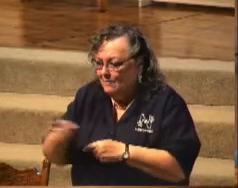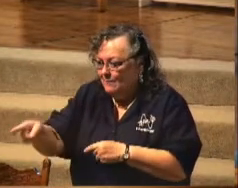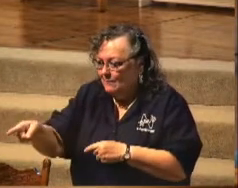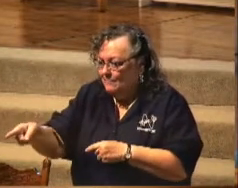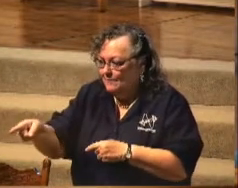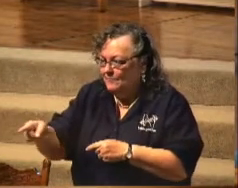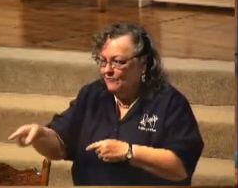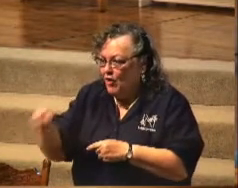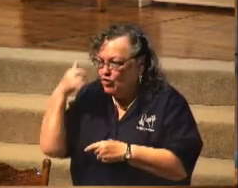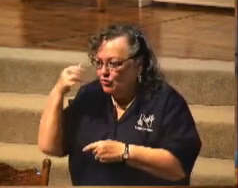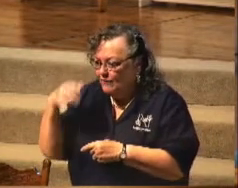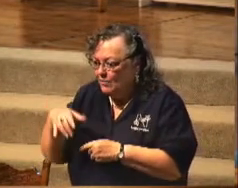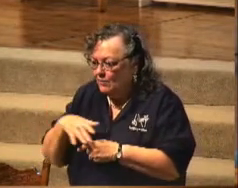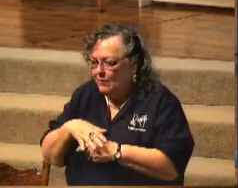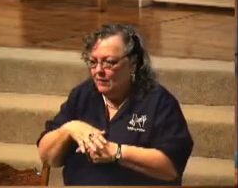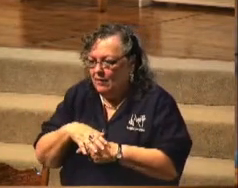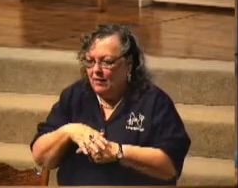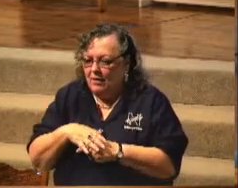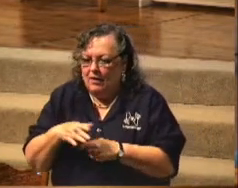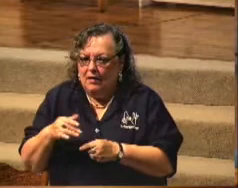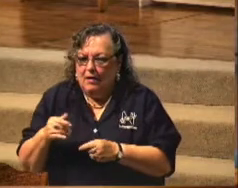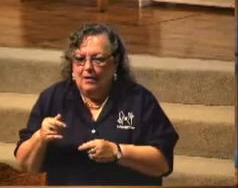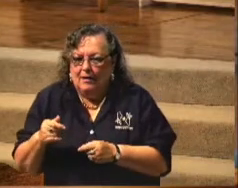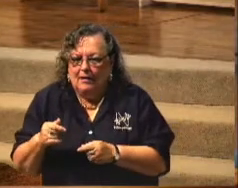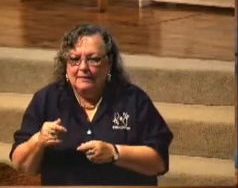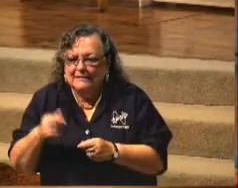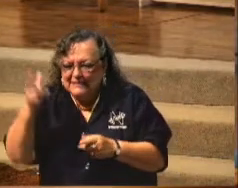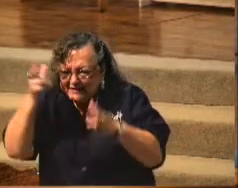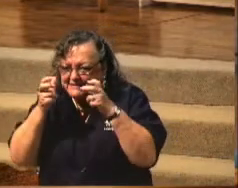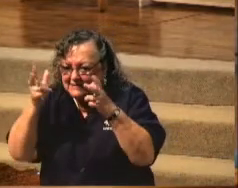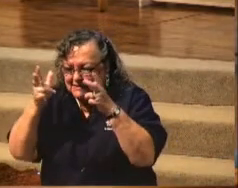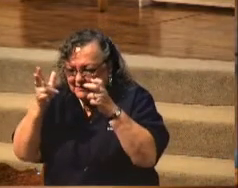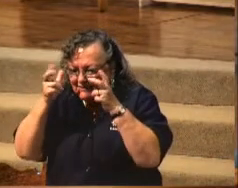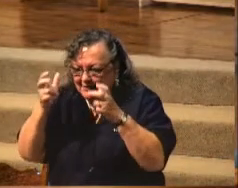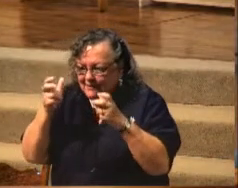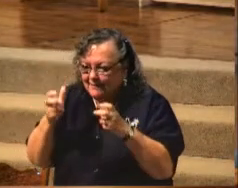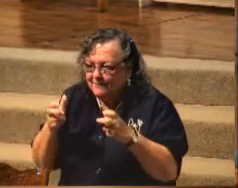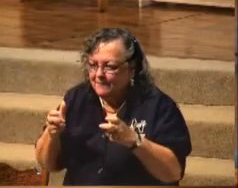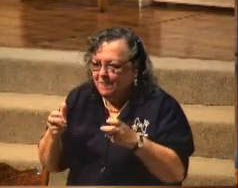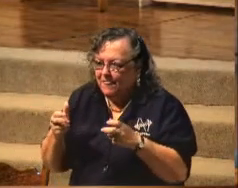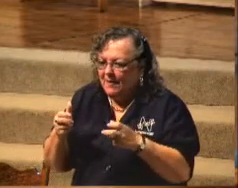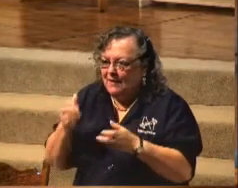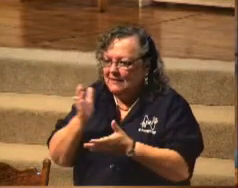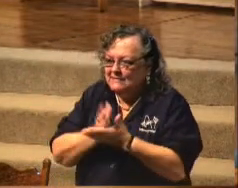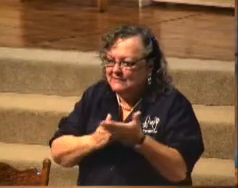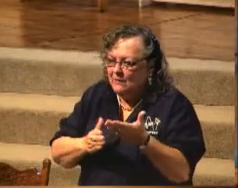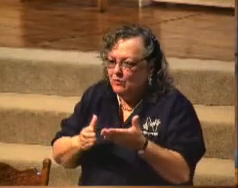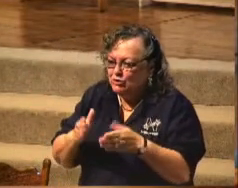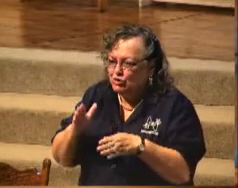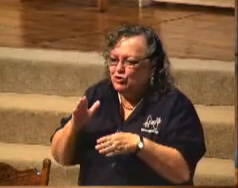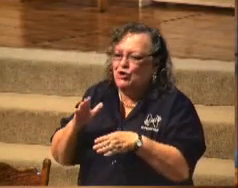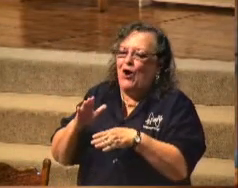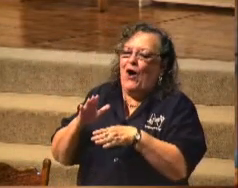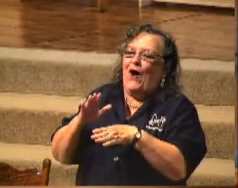blessing. Listen. Listen. Somebody's calling. You better listen.